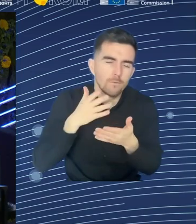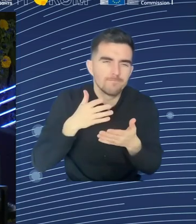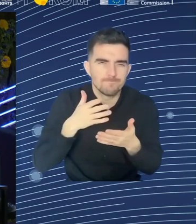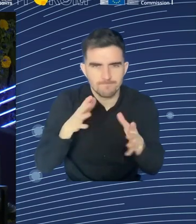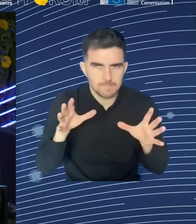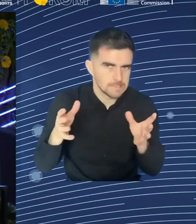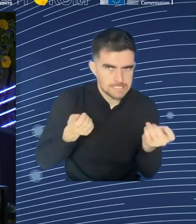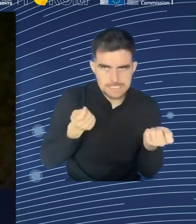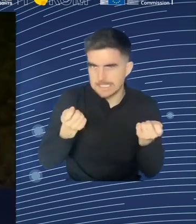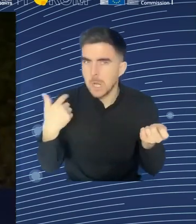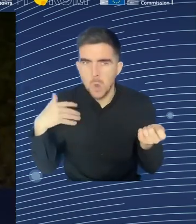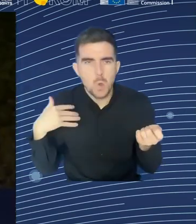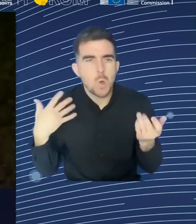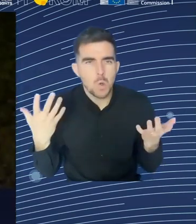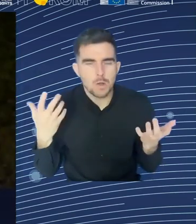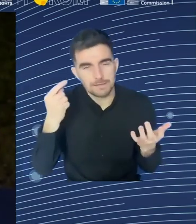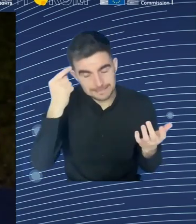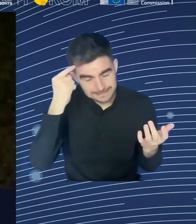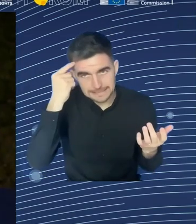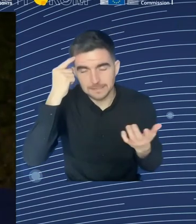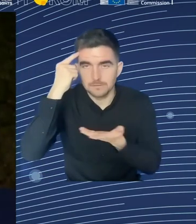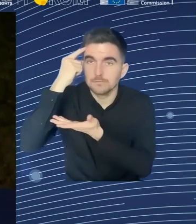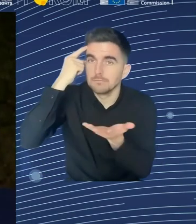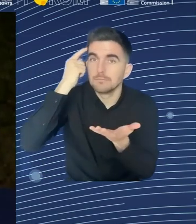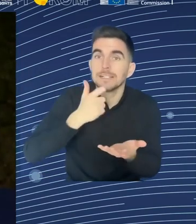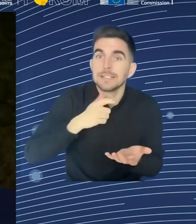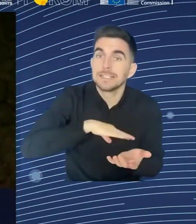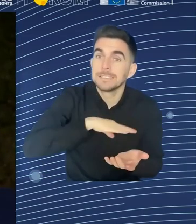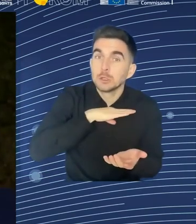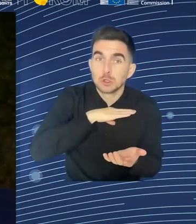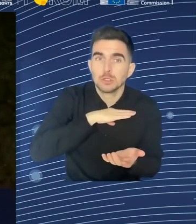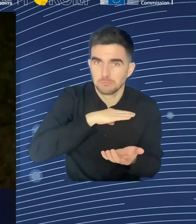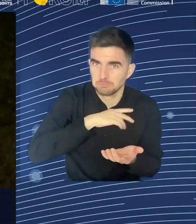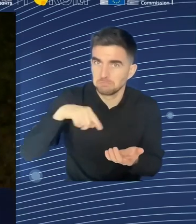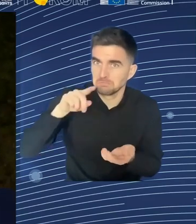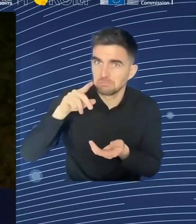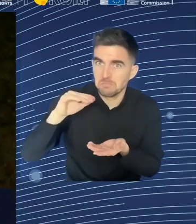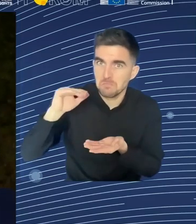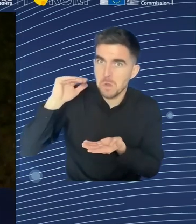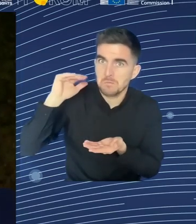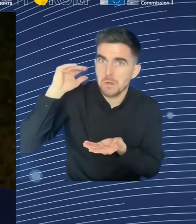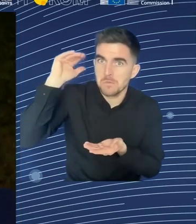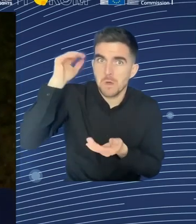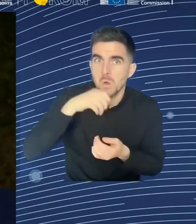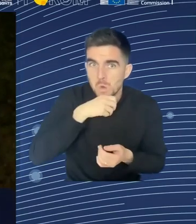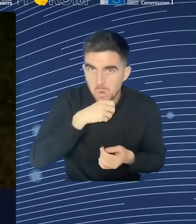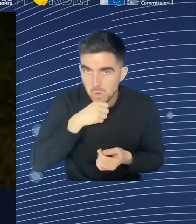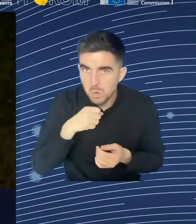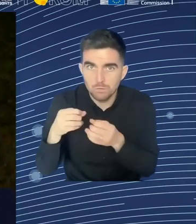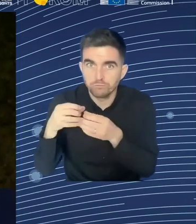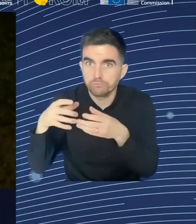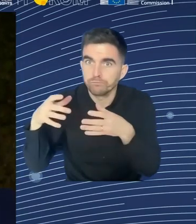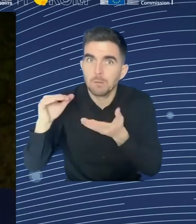require more care. And that means that there is an emerging sector that is going to have a lot of activity, which is the care